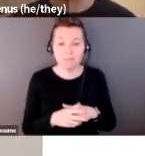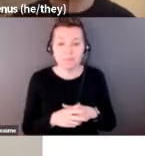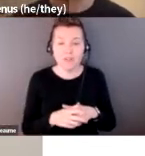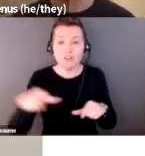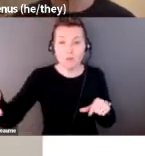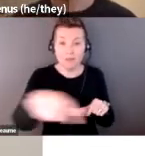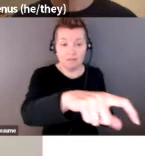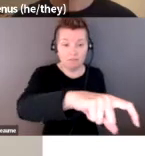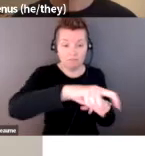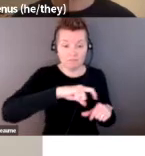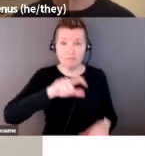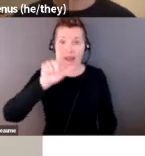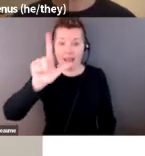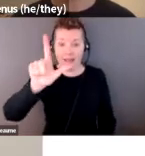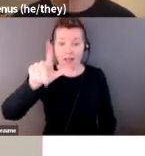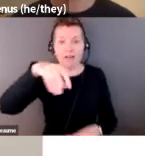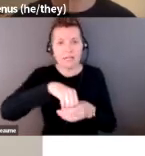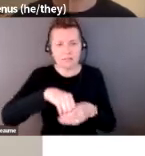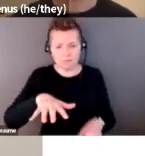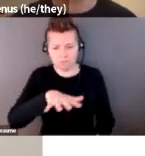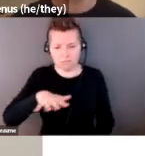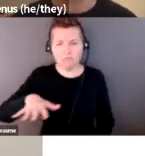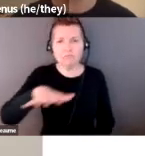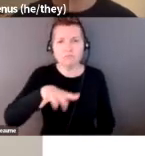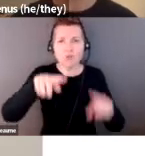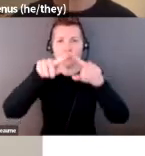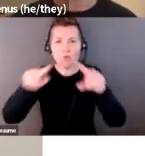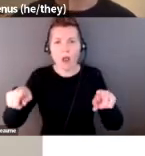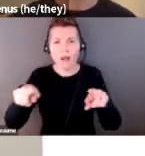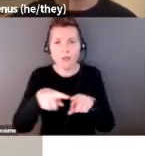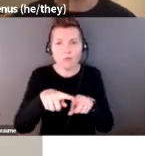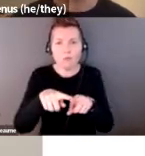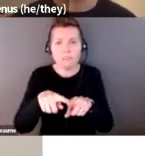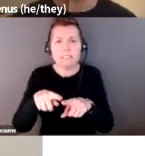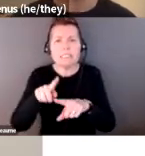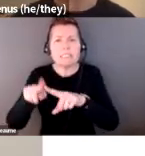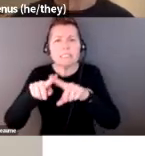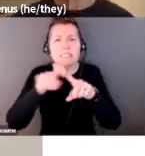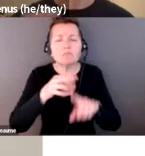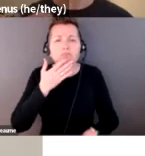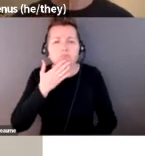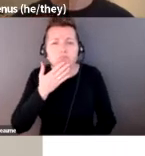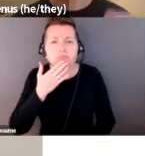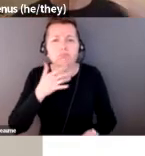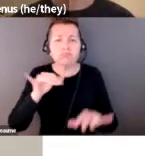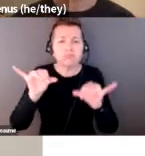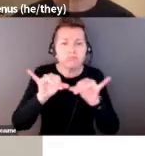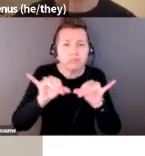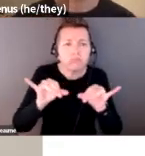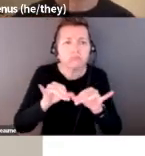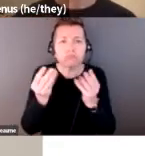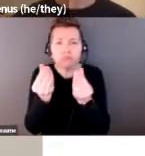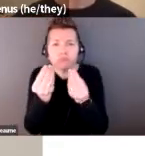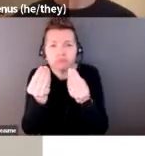different triangles in different colors and different textures and different sizes that are all floating and crashing